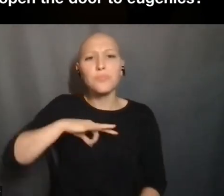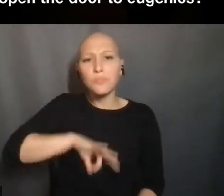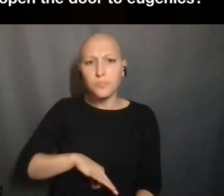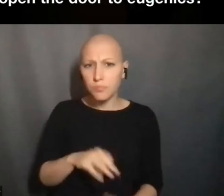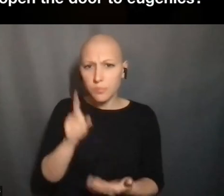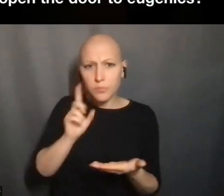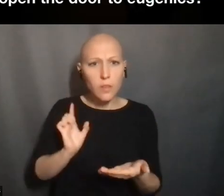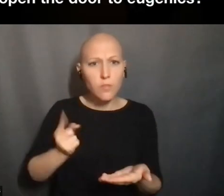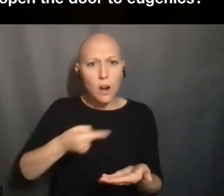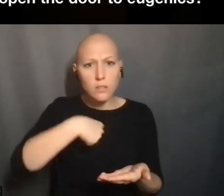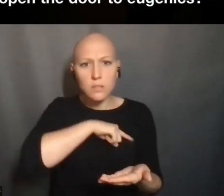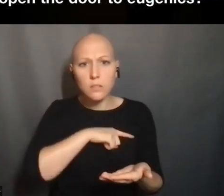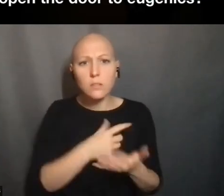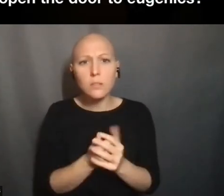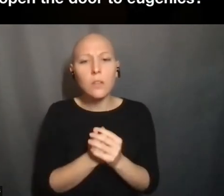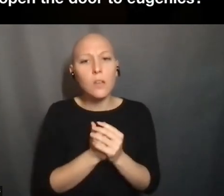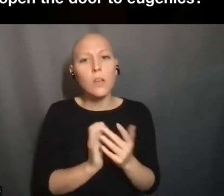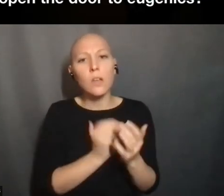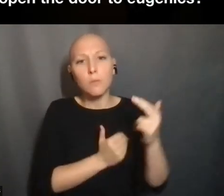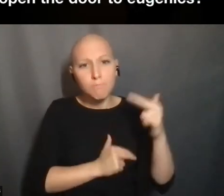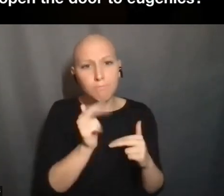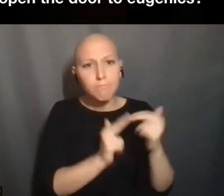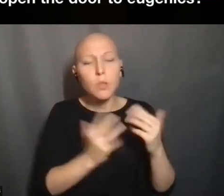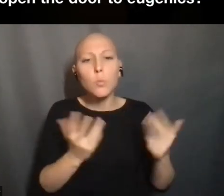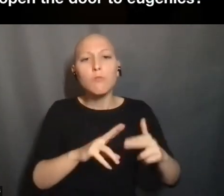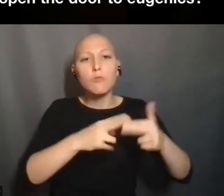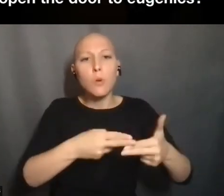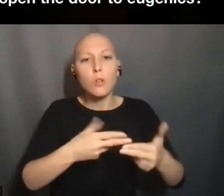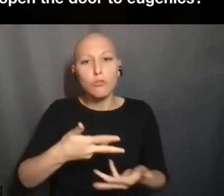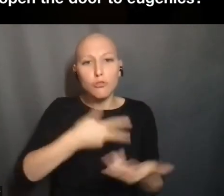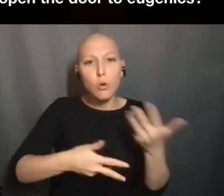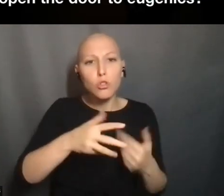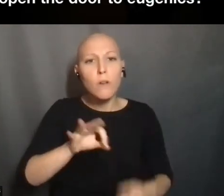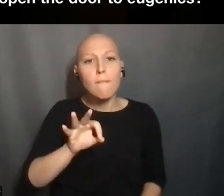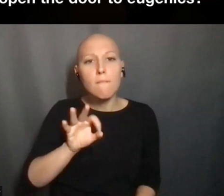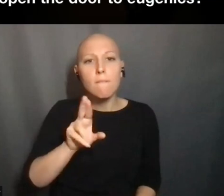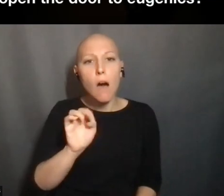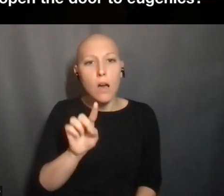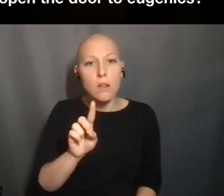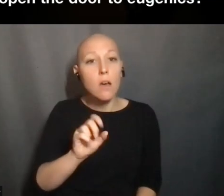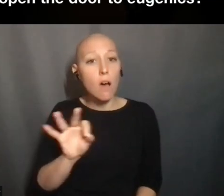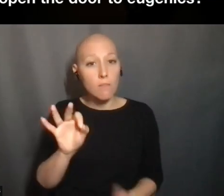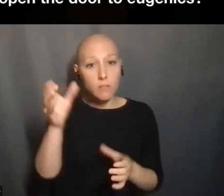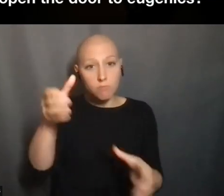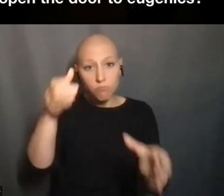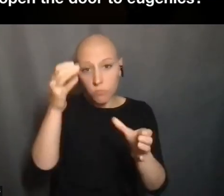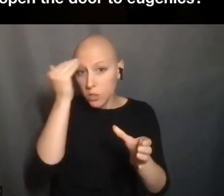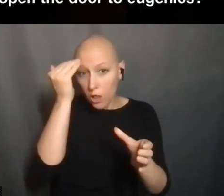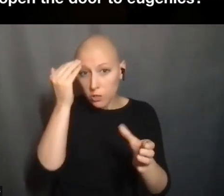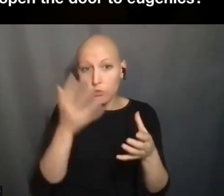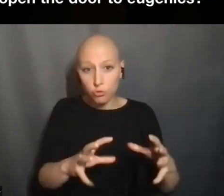BUILDING WHAT HAS BEEN CALLED A SOCIAL FUND OF KNOWLEDGE CREATED BY DISABILLED PEOPLE AND THEIR ALLIES